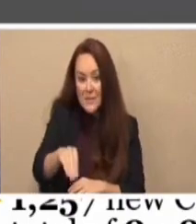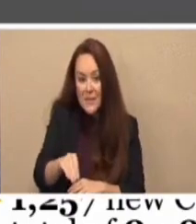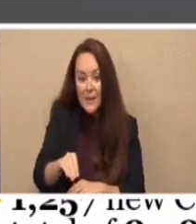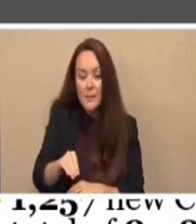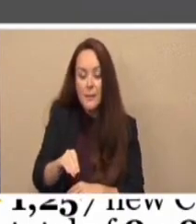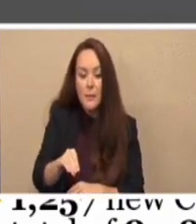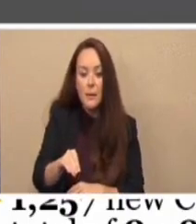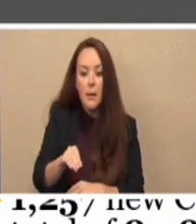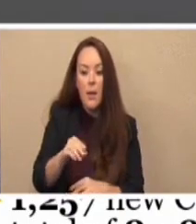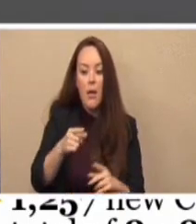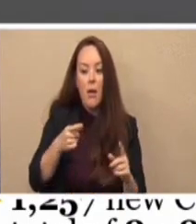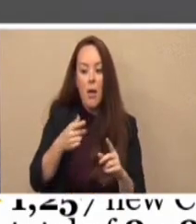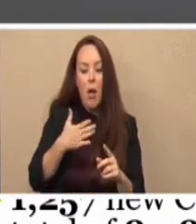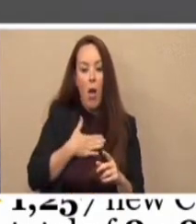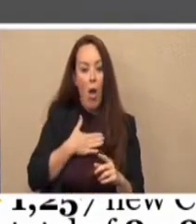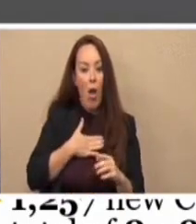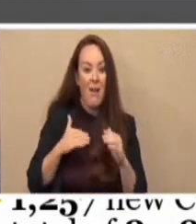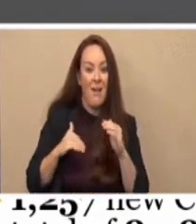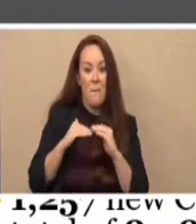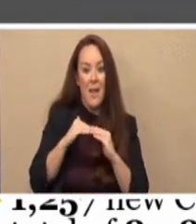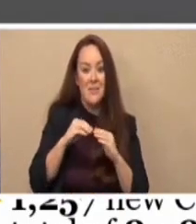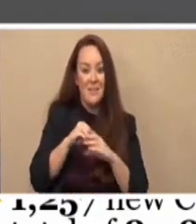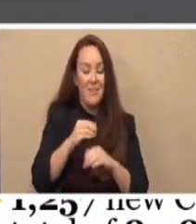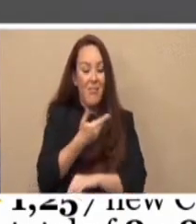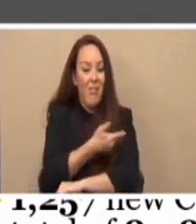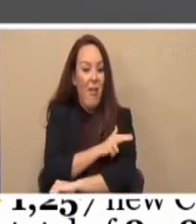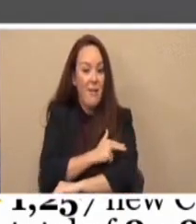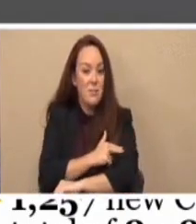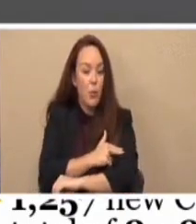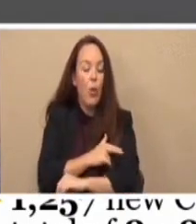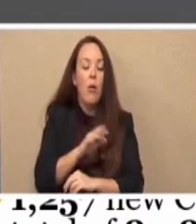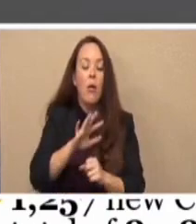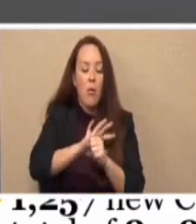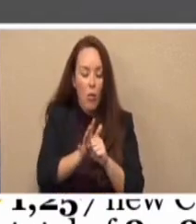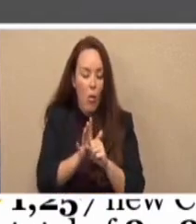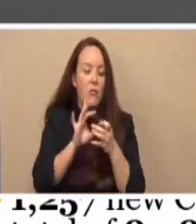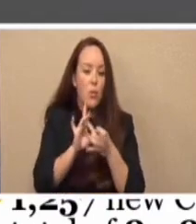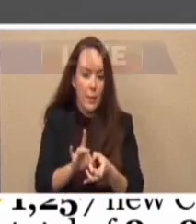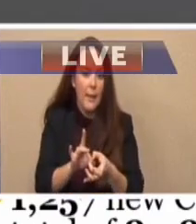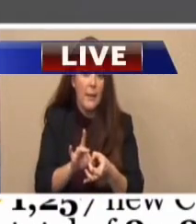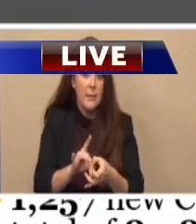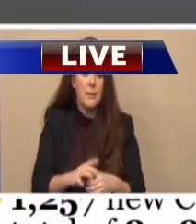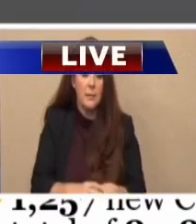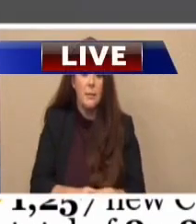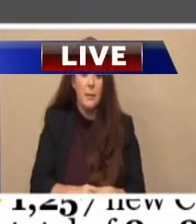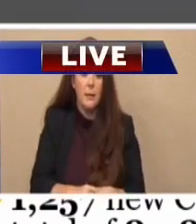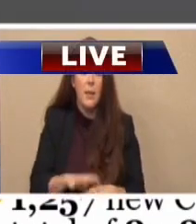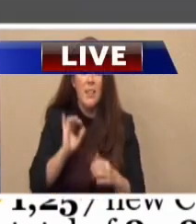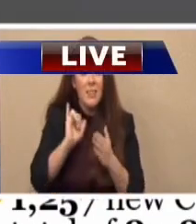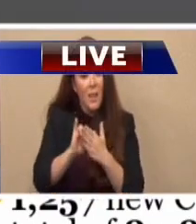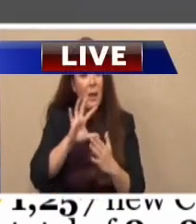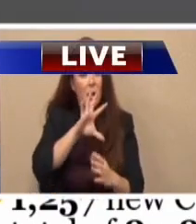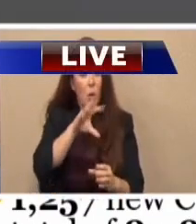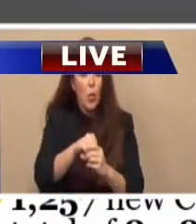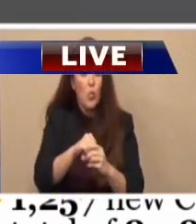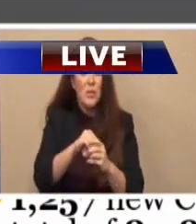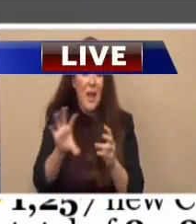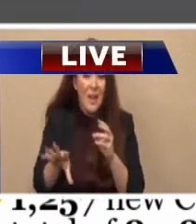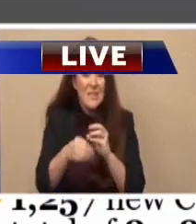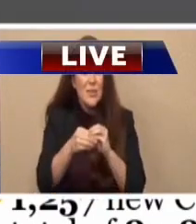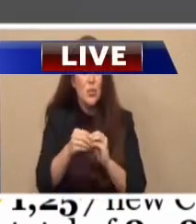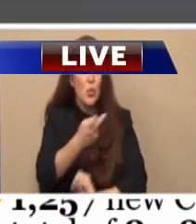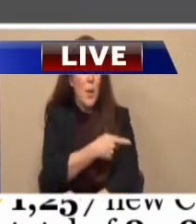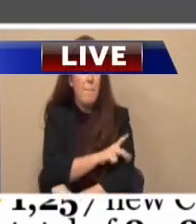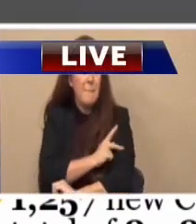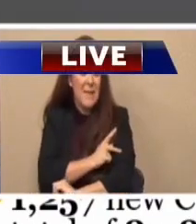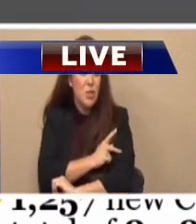of our capacity in the hospital are COVID-related. This includes additional patients